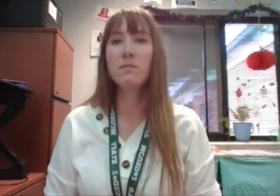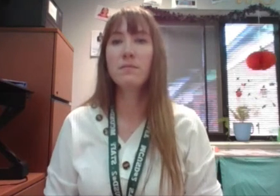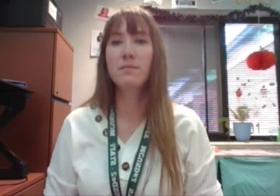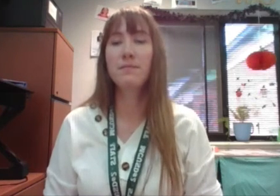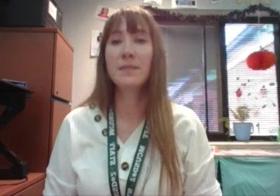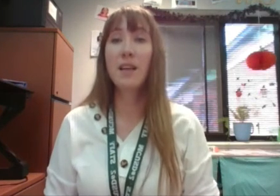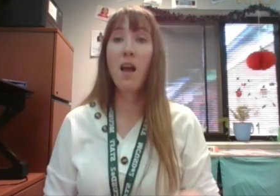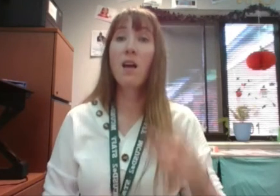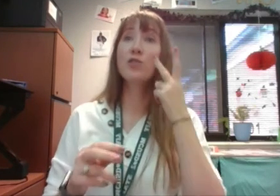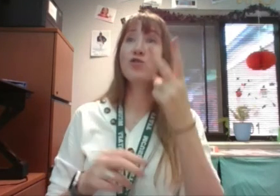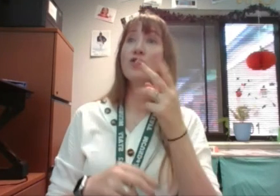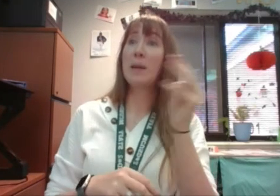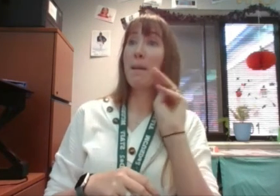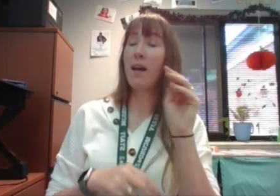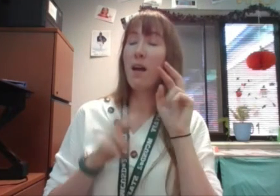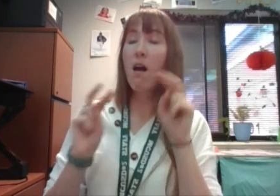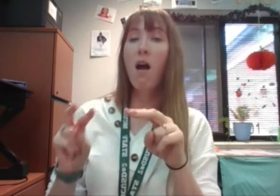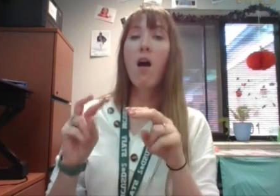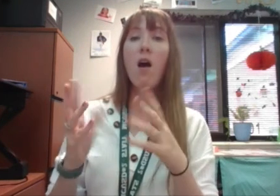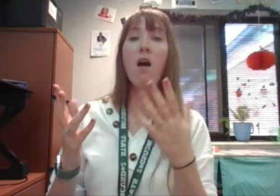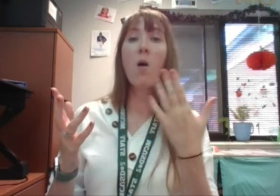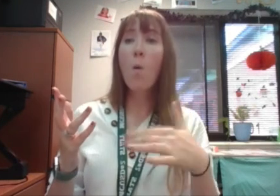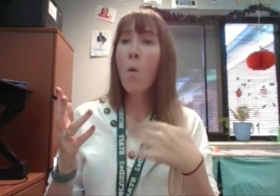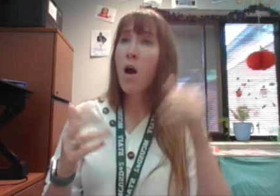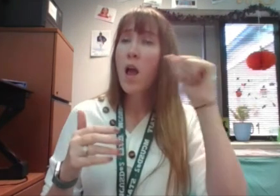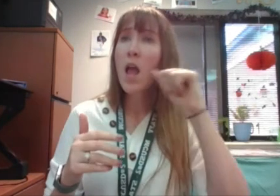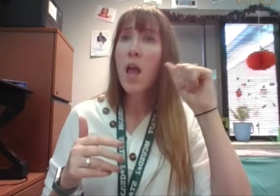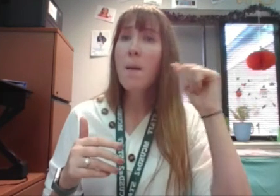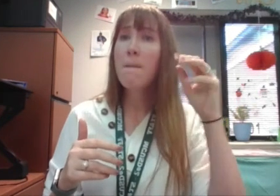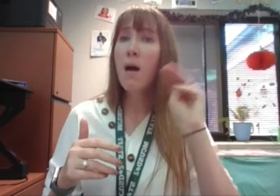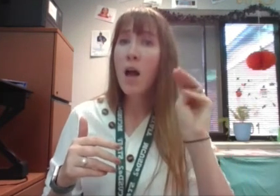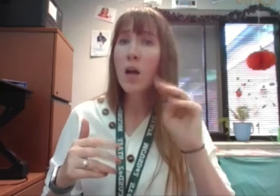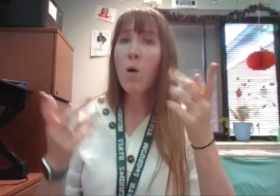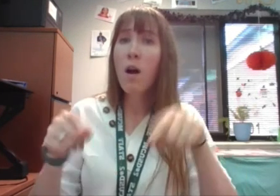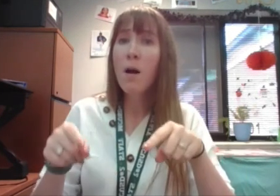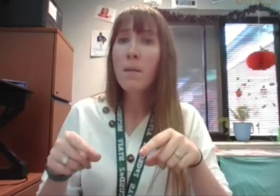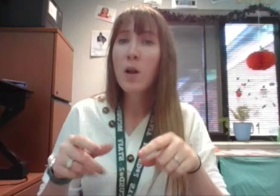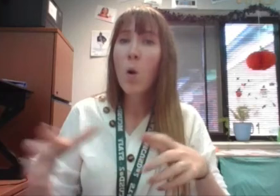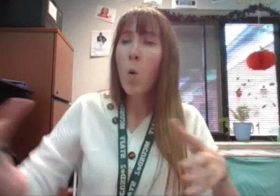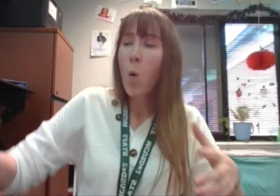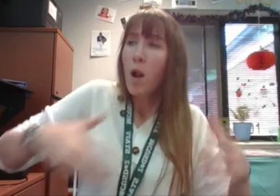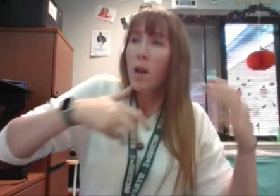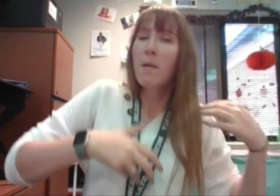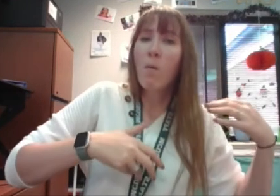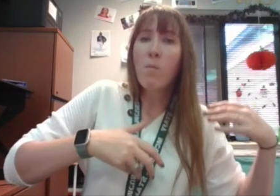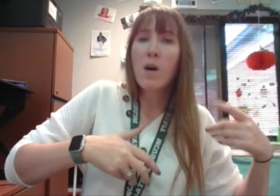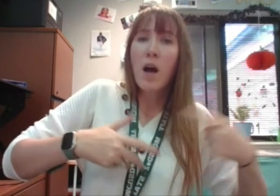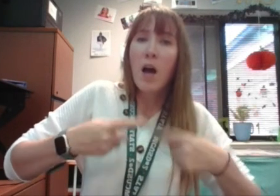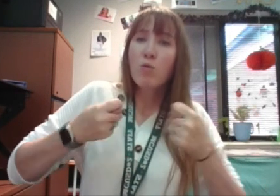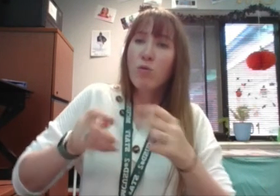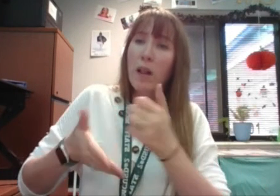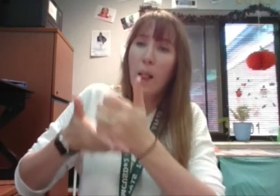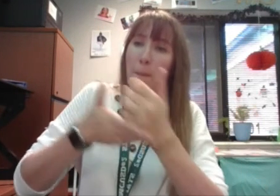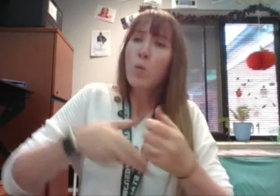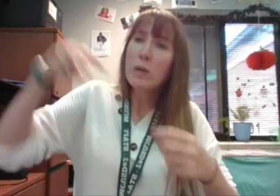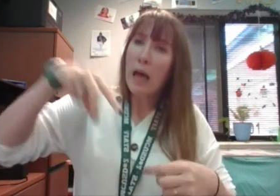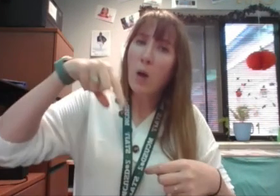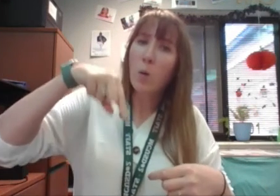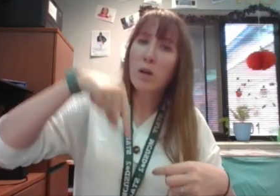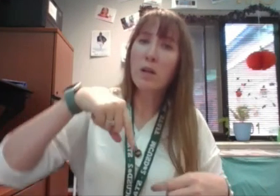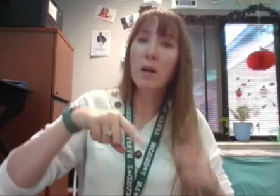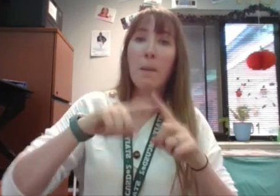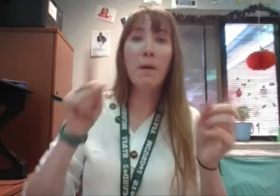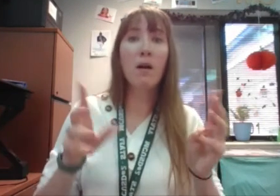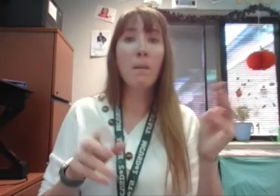She sees Miss Maggie. Oh! Aunt Maggie! Hold on to me! I will try to get you down! But